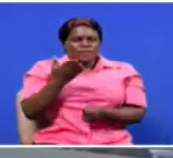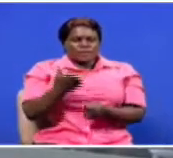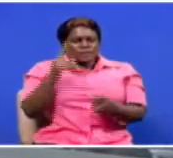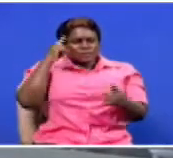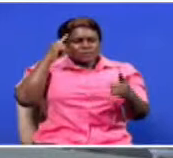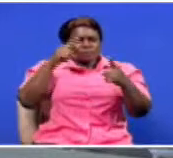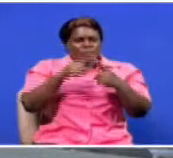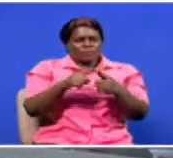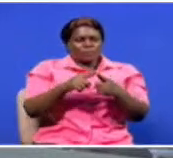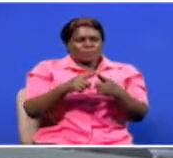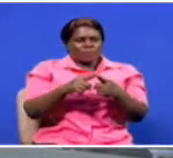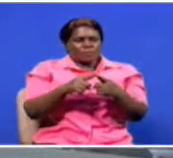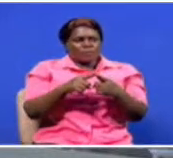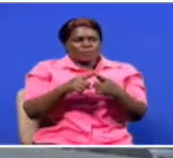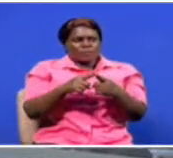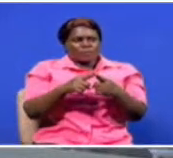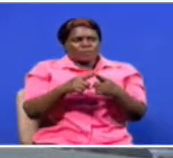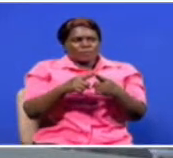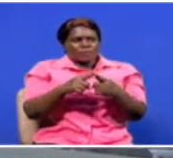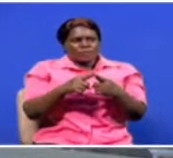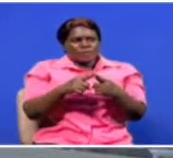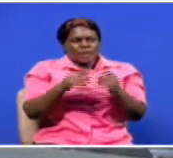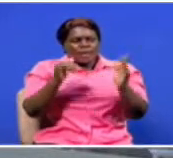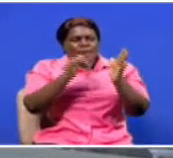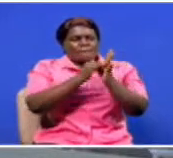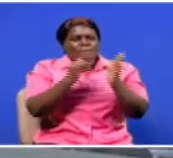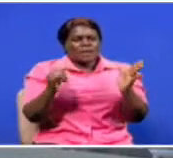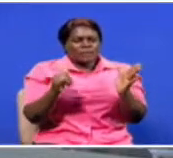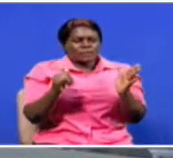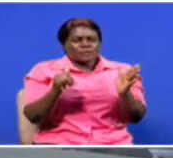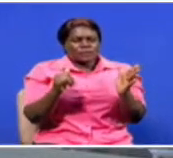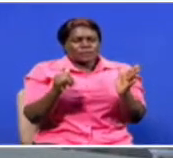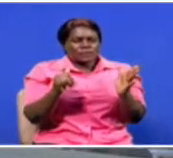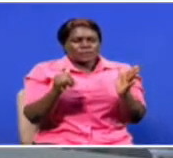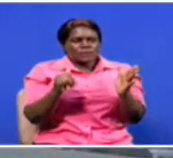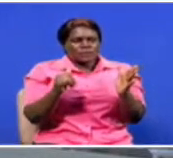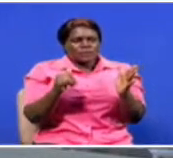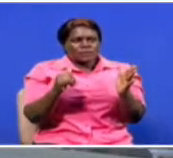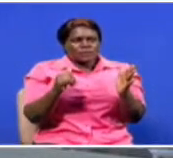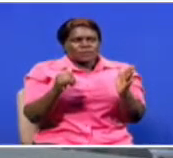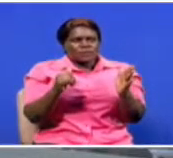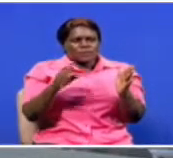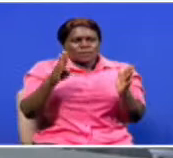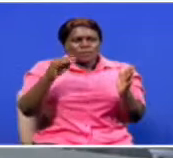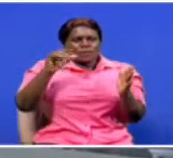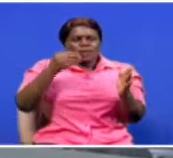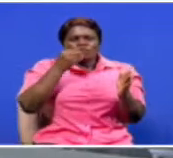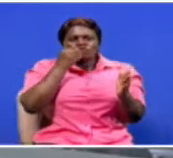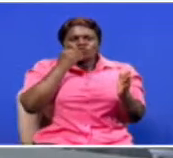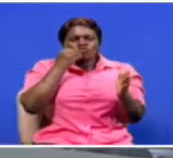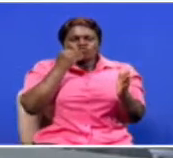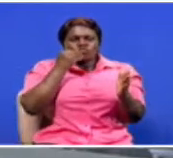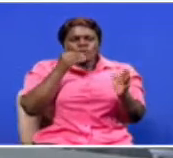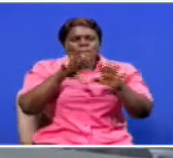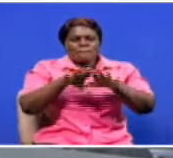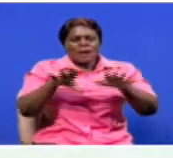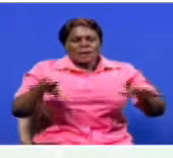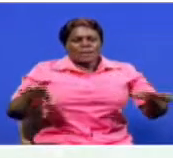be targeted at stakeholders with an impasse to build systems in the food value chain.